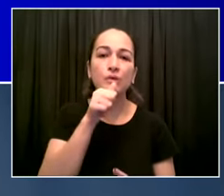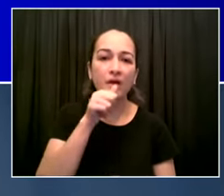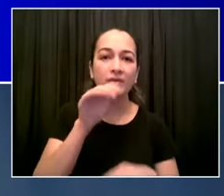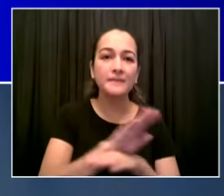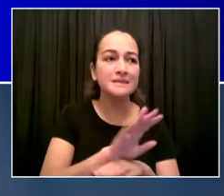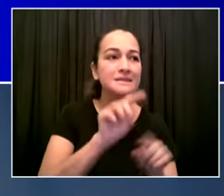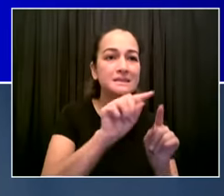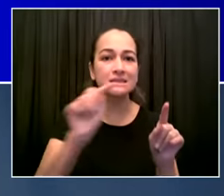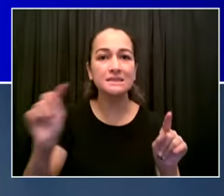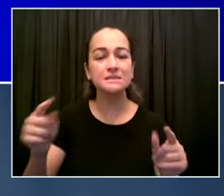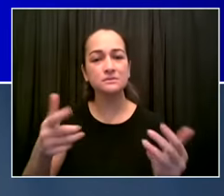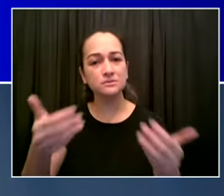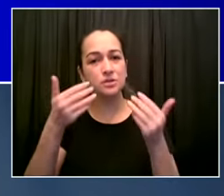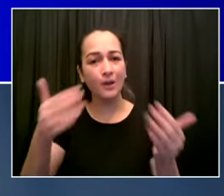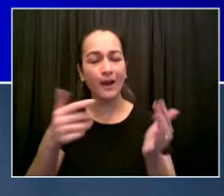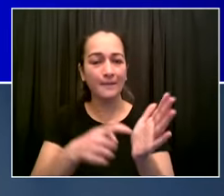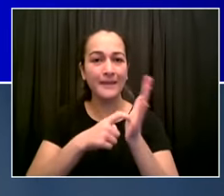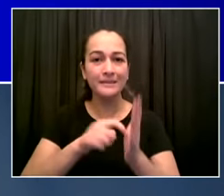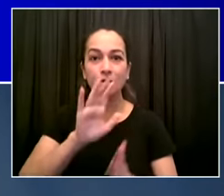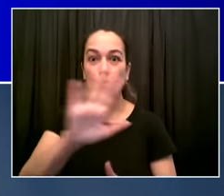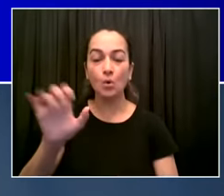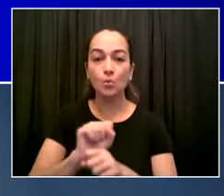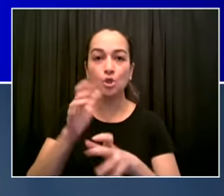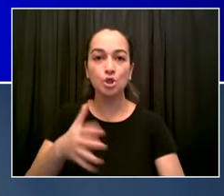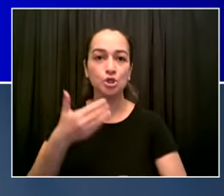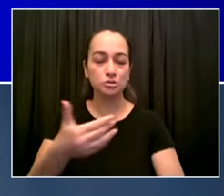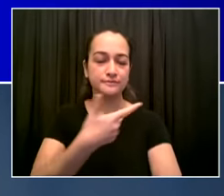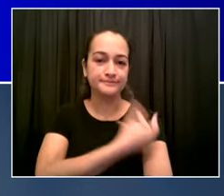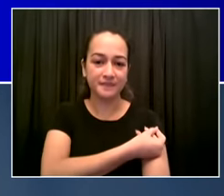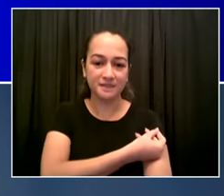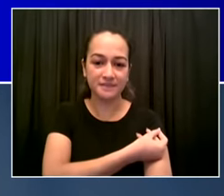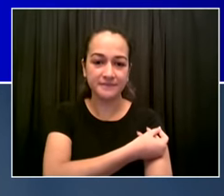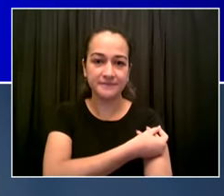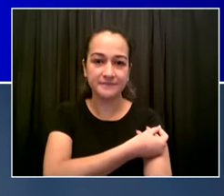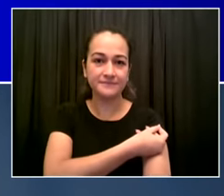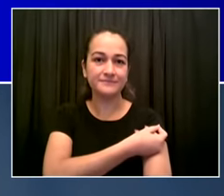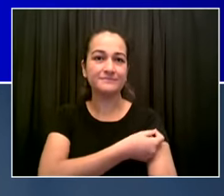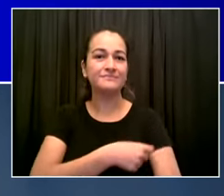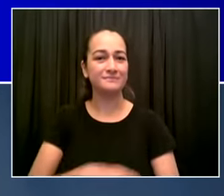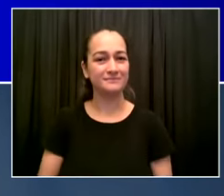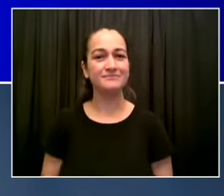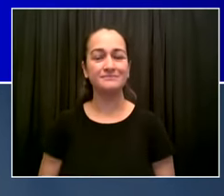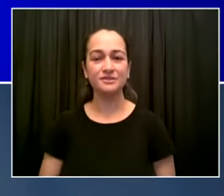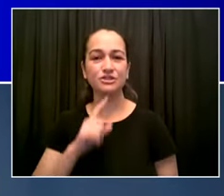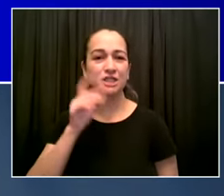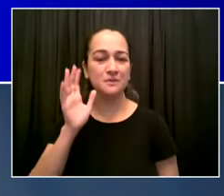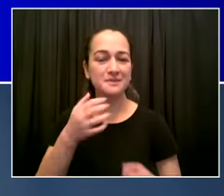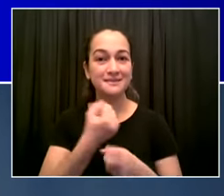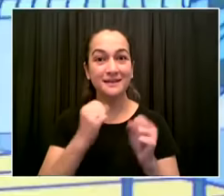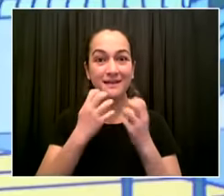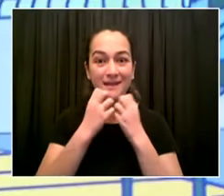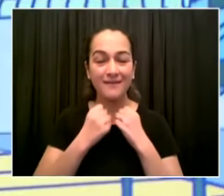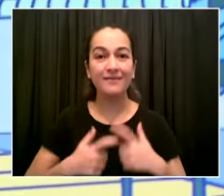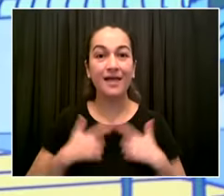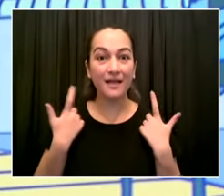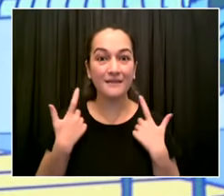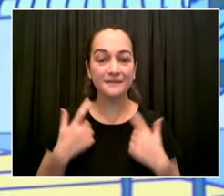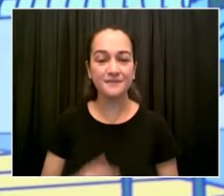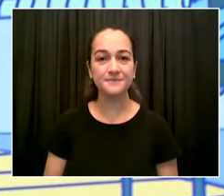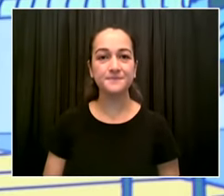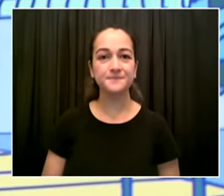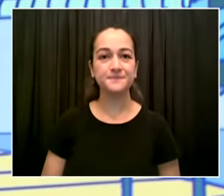i want you here how important it is for every part of our society to participate here i'm going to turn to our health commissioner